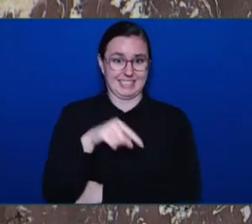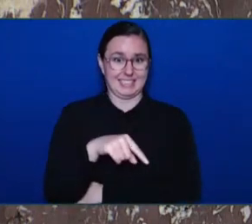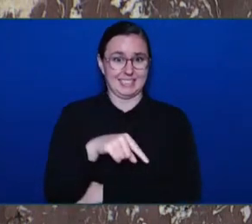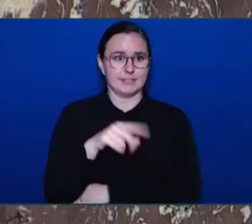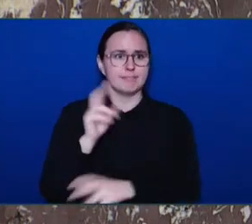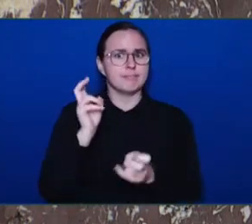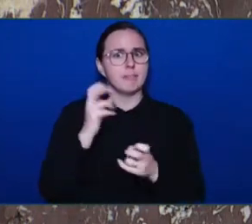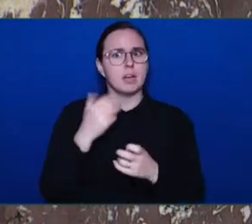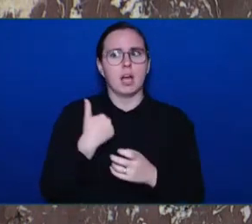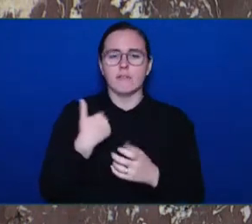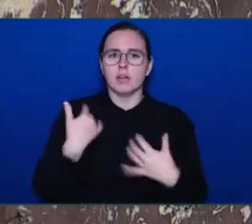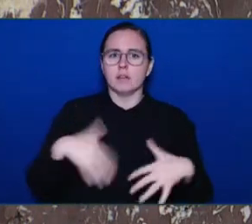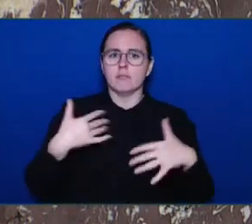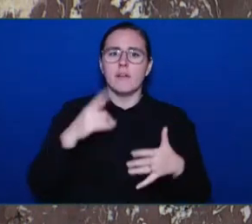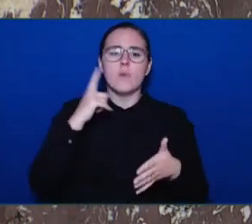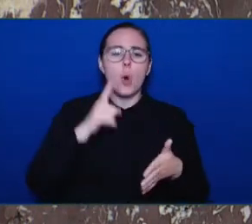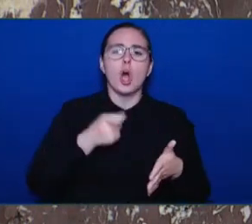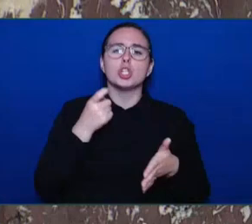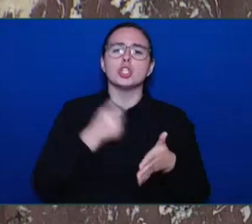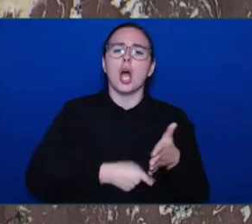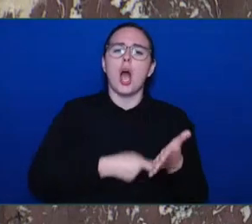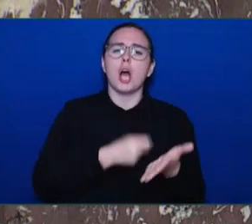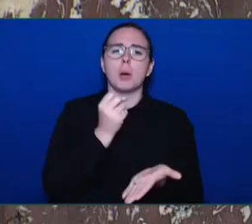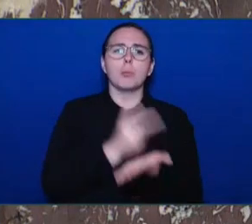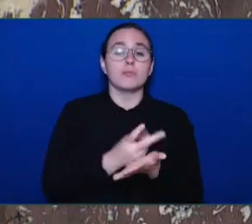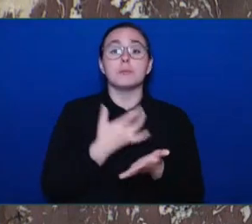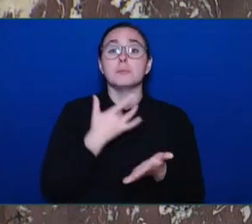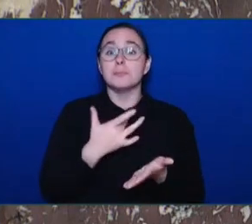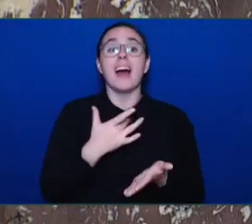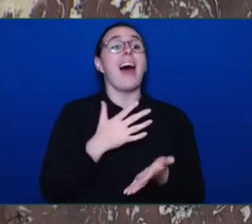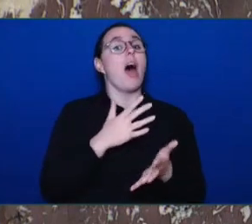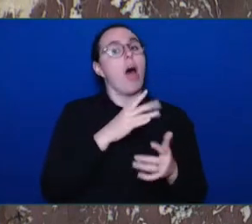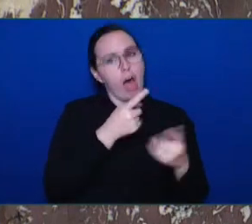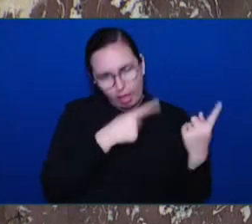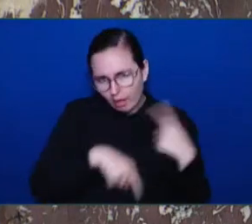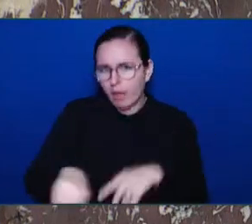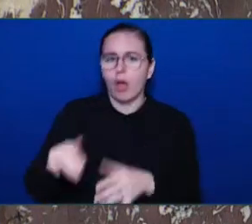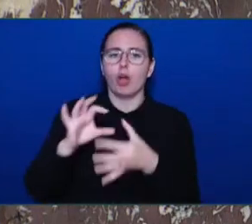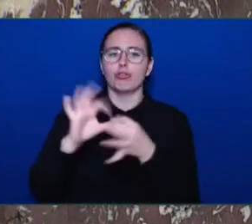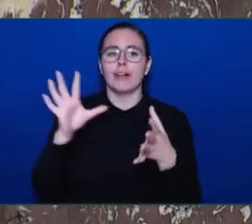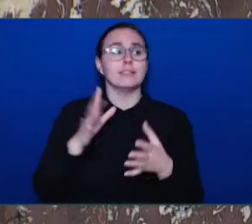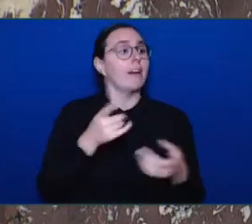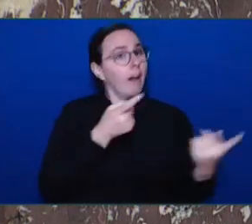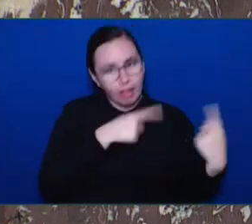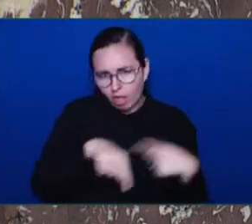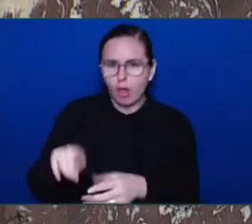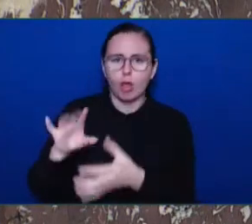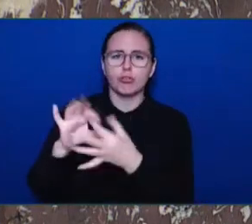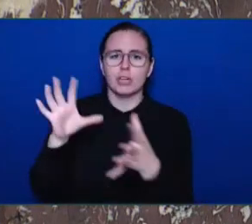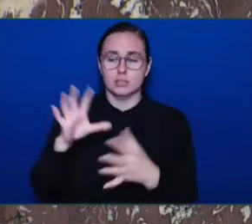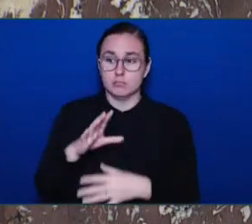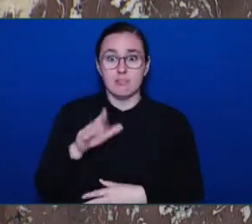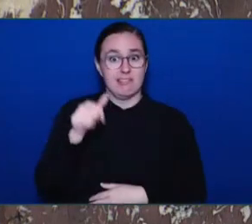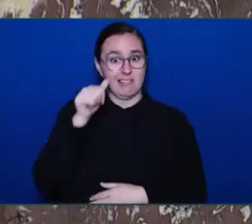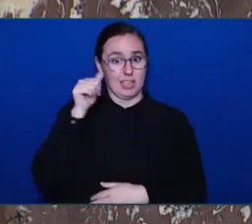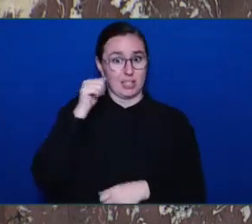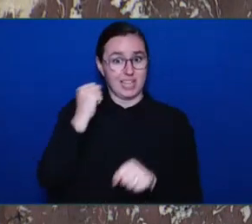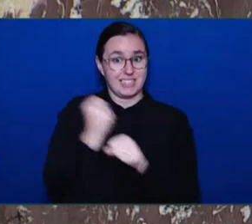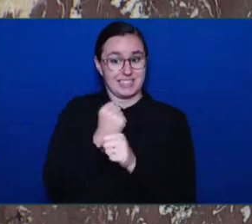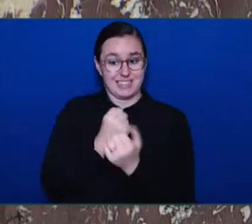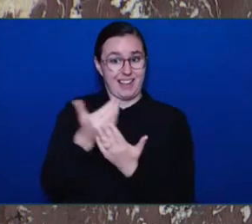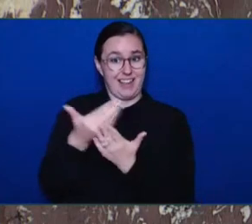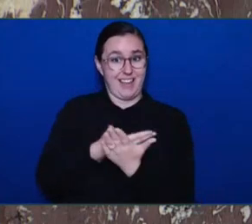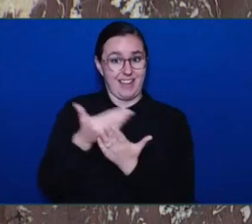yesterday's data just validates everything that we have been saying about the NDP's catch-and-release justice system even as this government